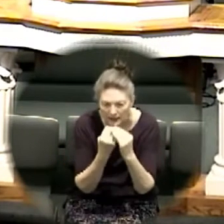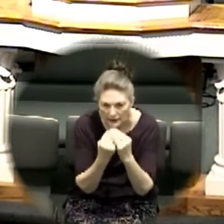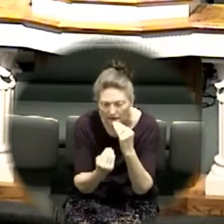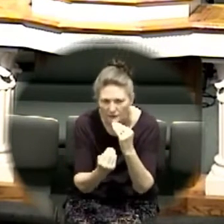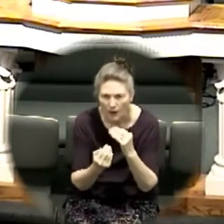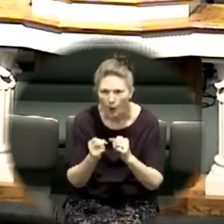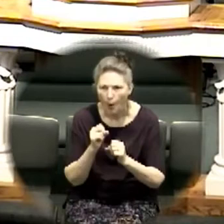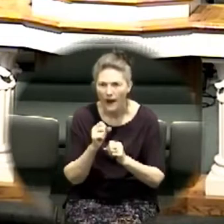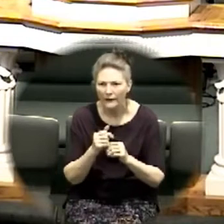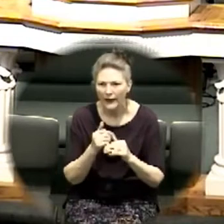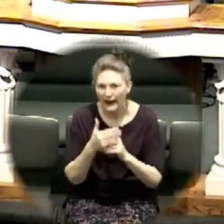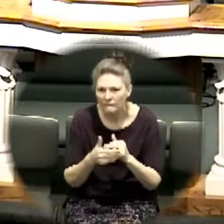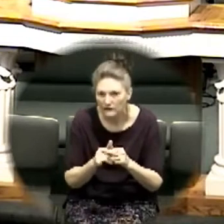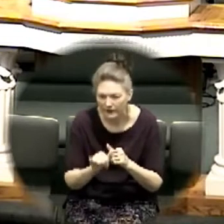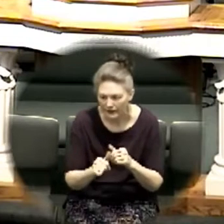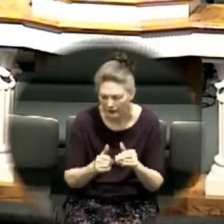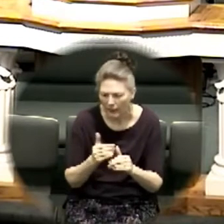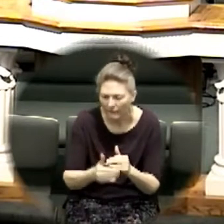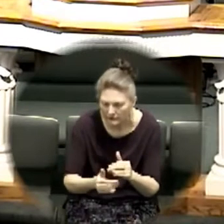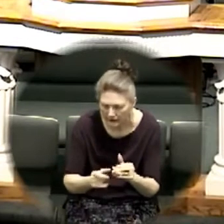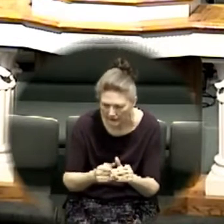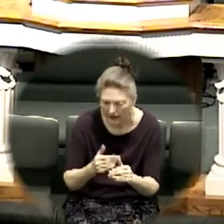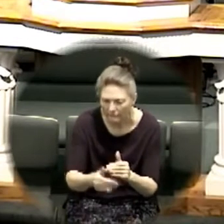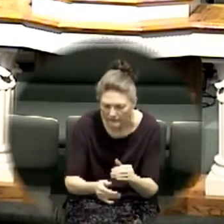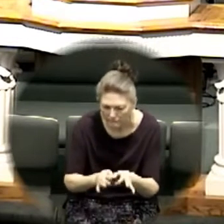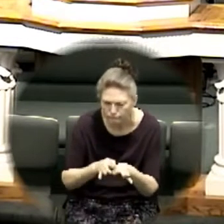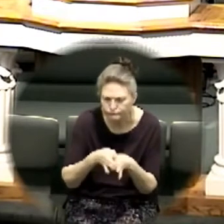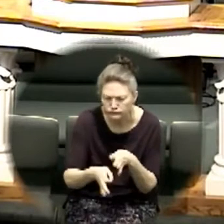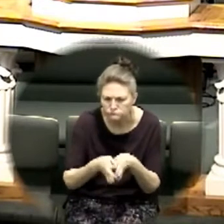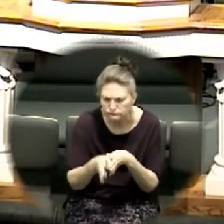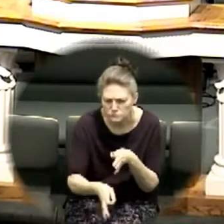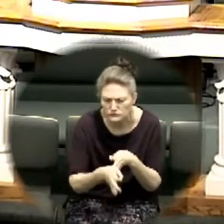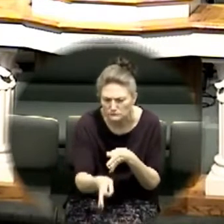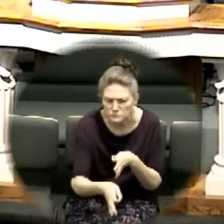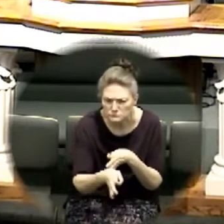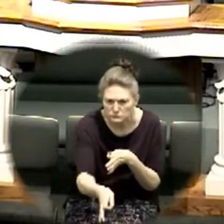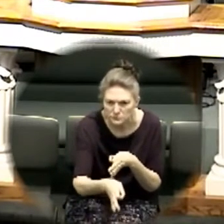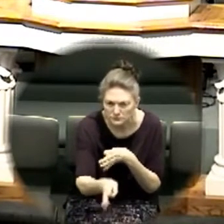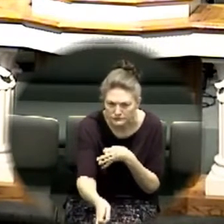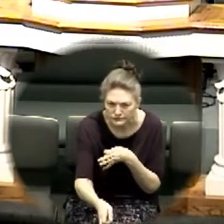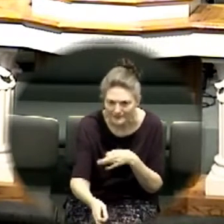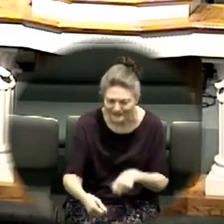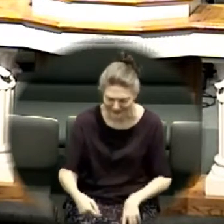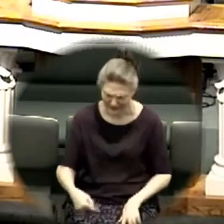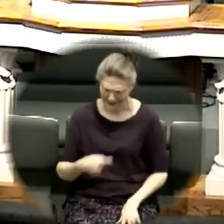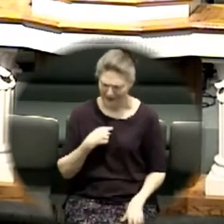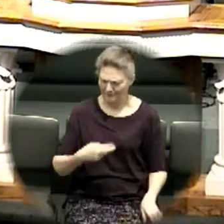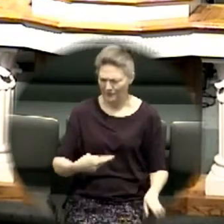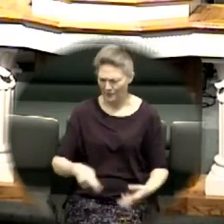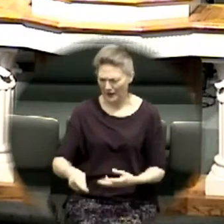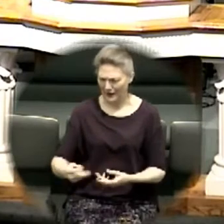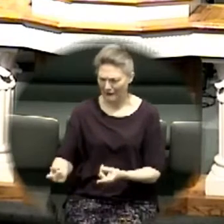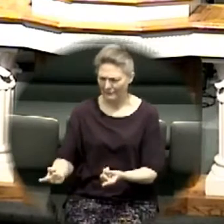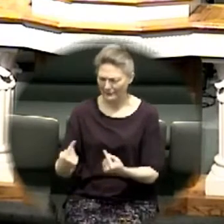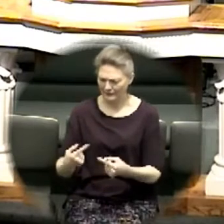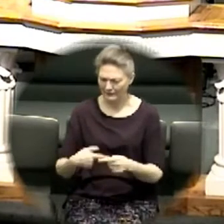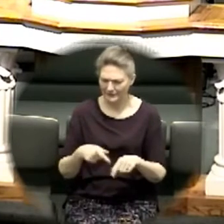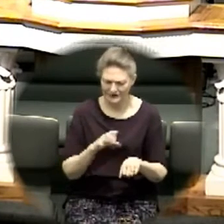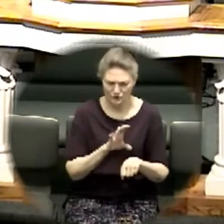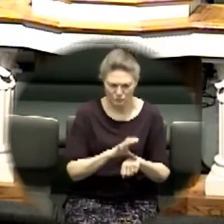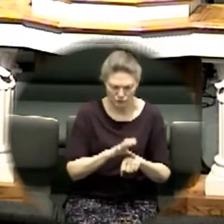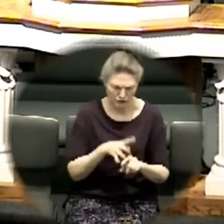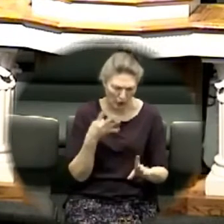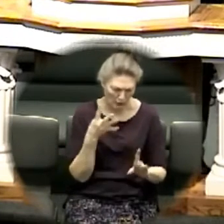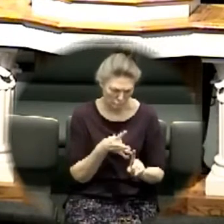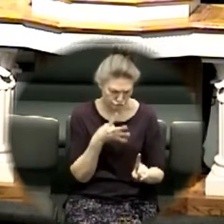and after you know i really am ready i have been coming to this church a long time i'm ready to consecrate to